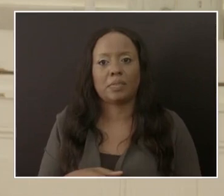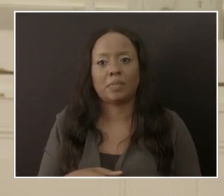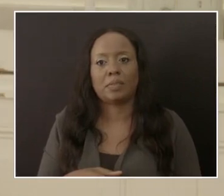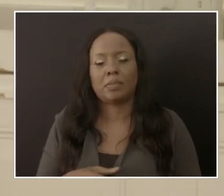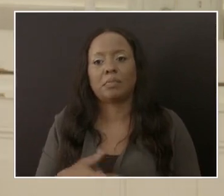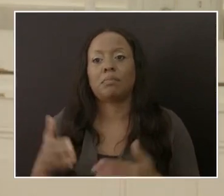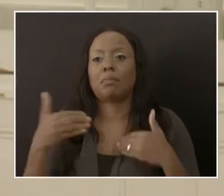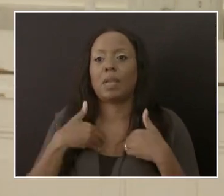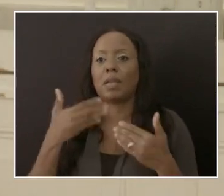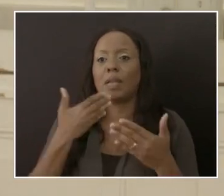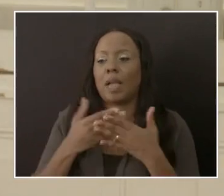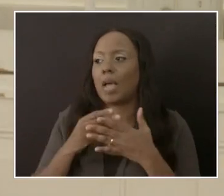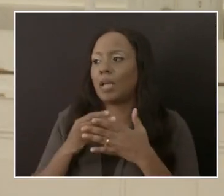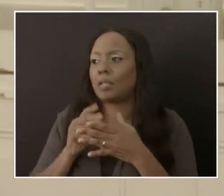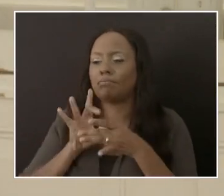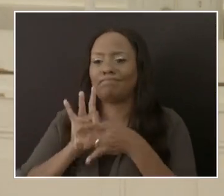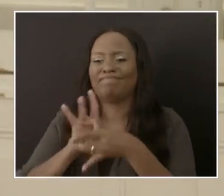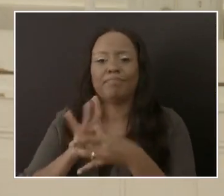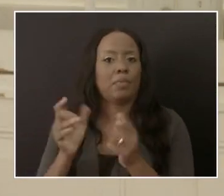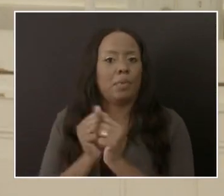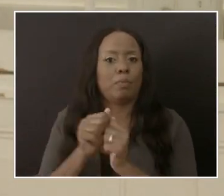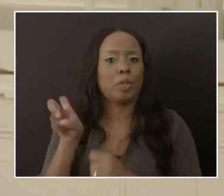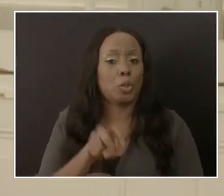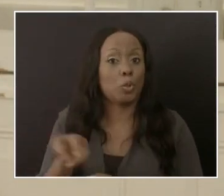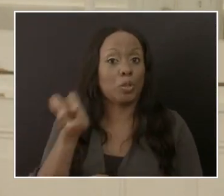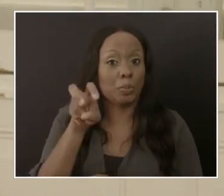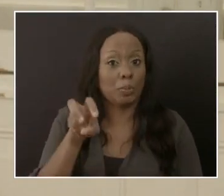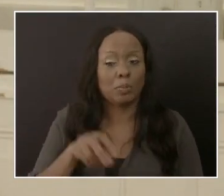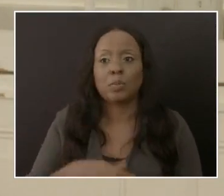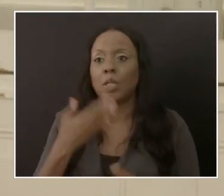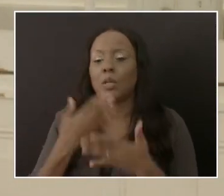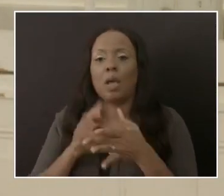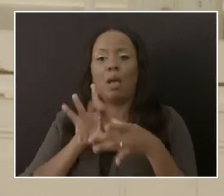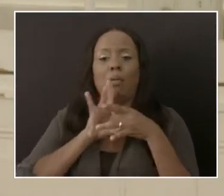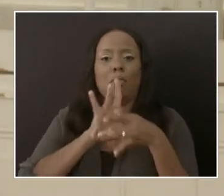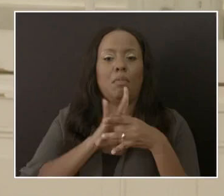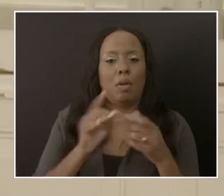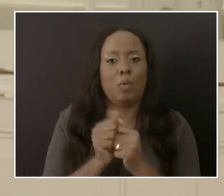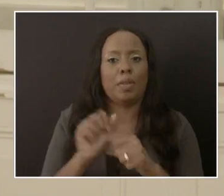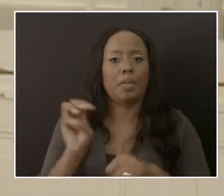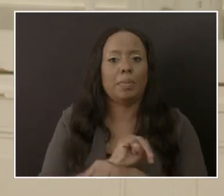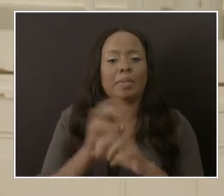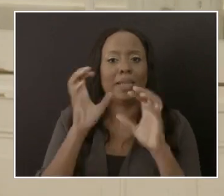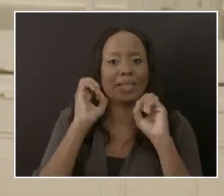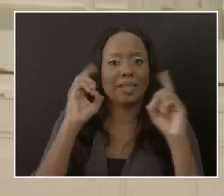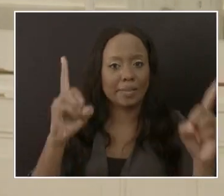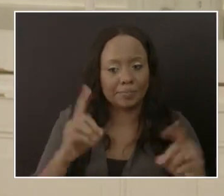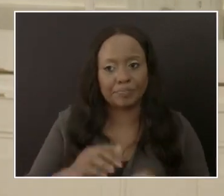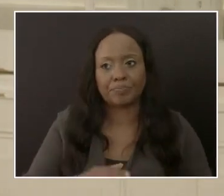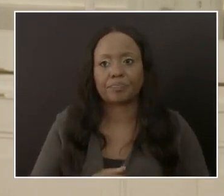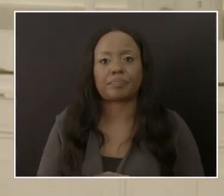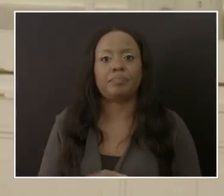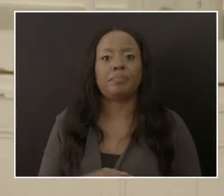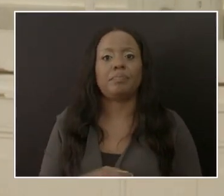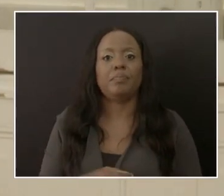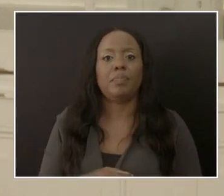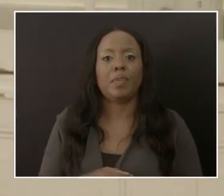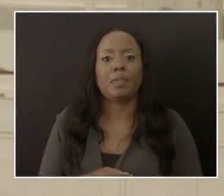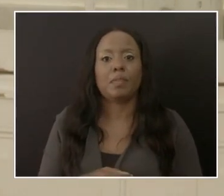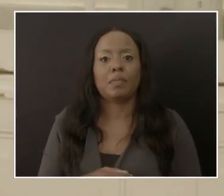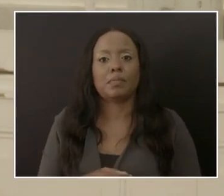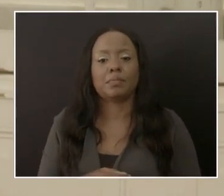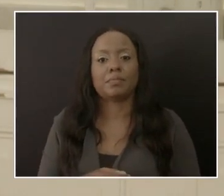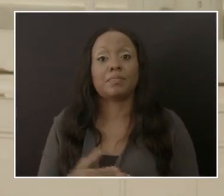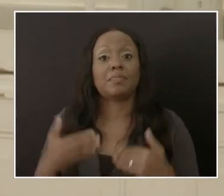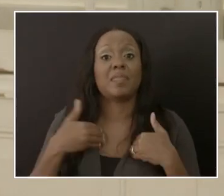We have good relationships with the Ministry of Education. And certainly we have good